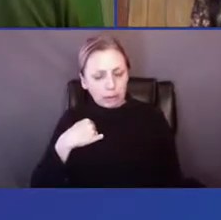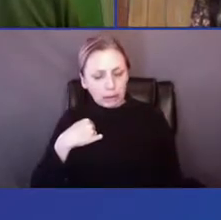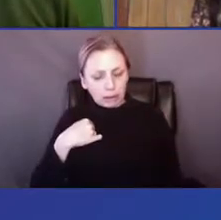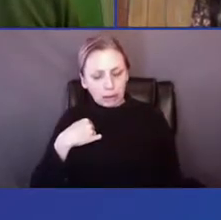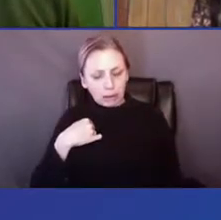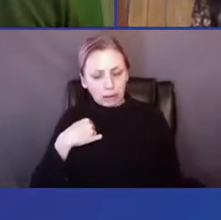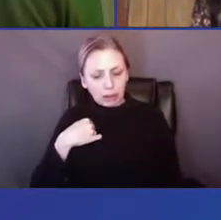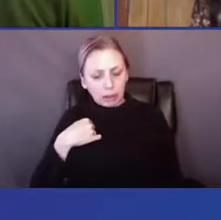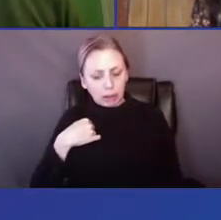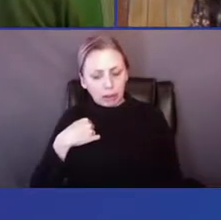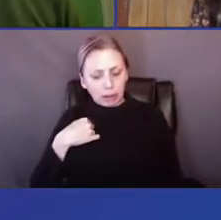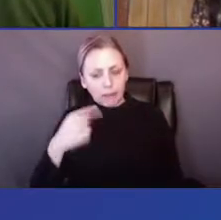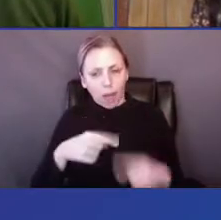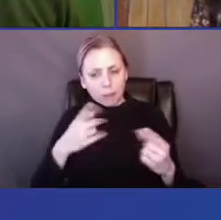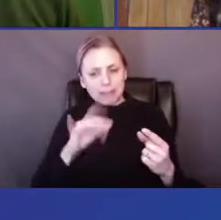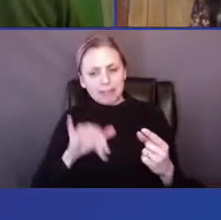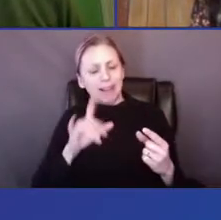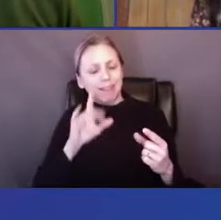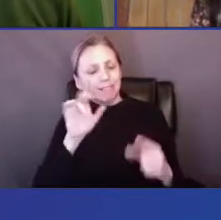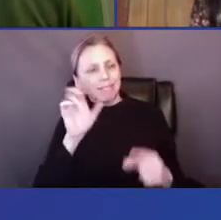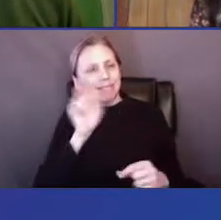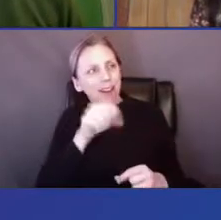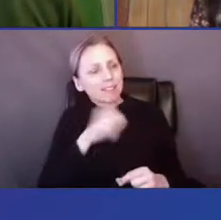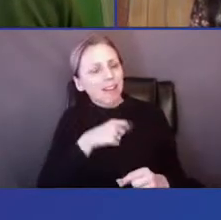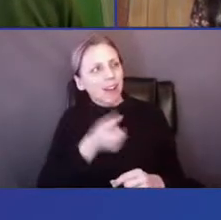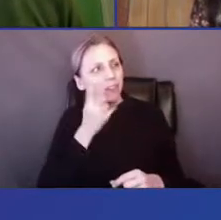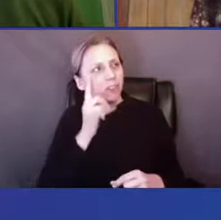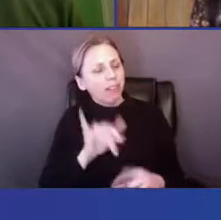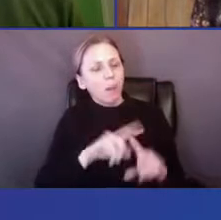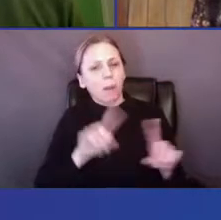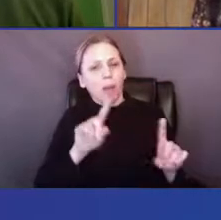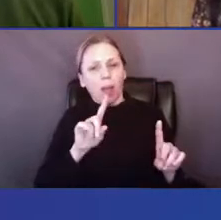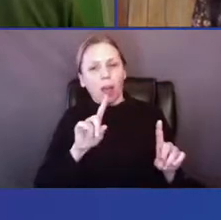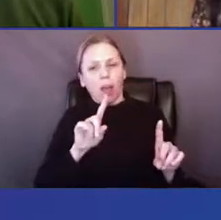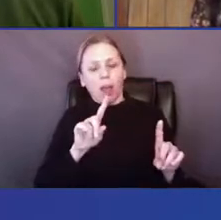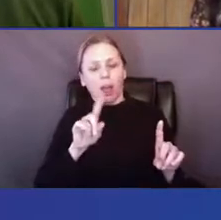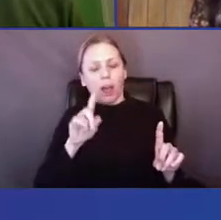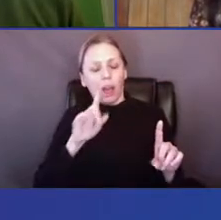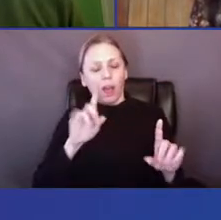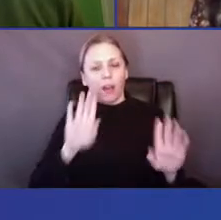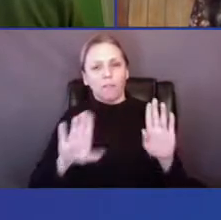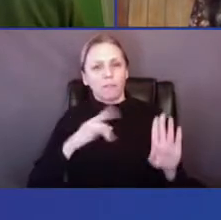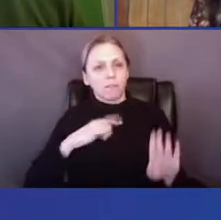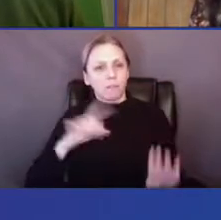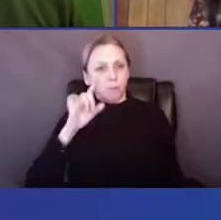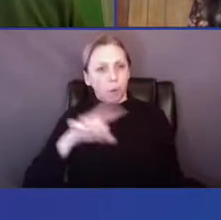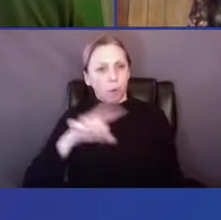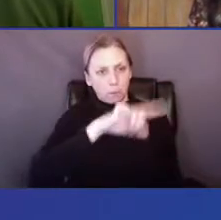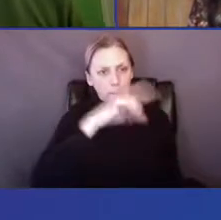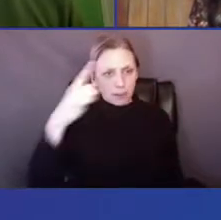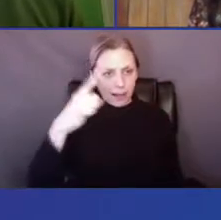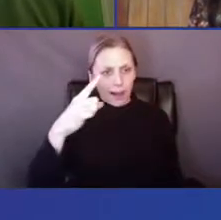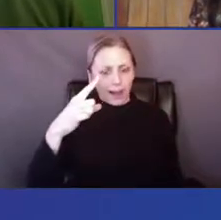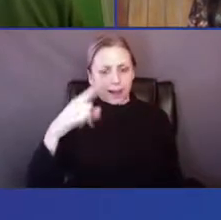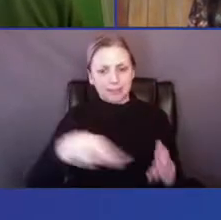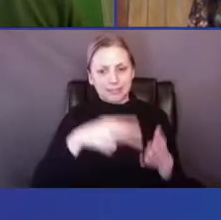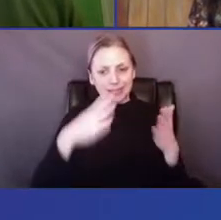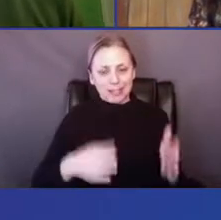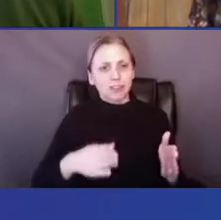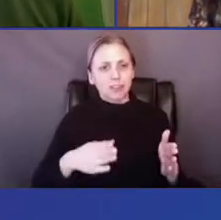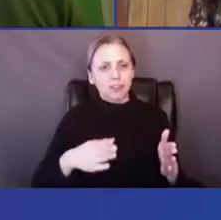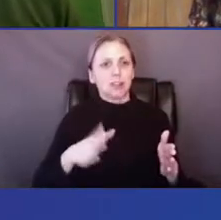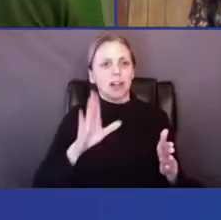yes, I understand that. But also the, for many black dancers, this, the project is still